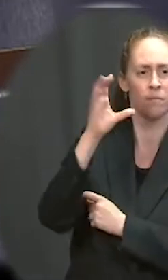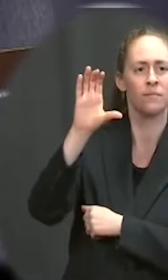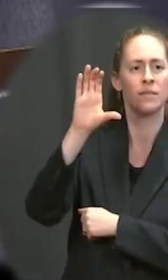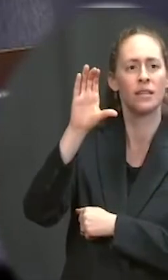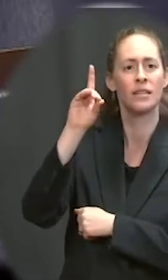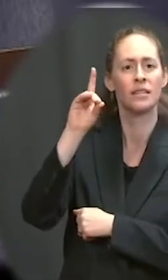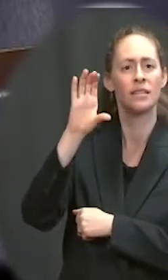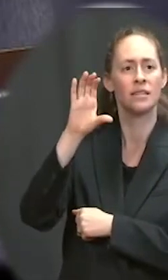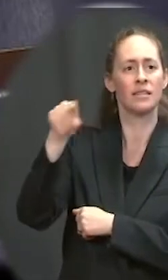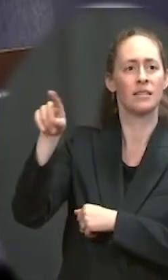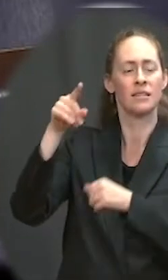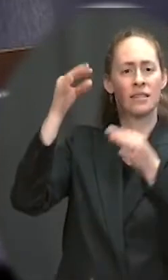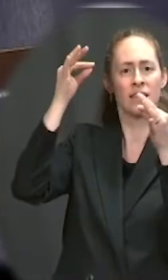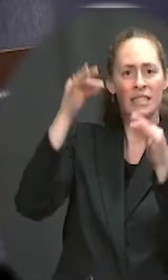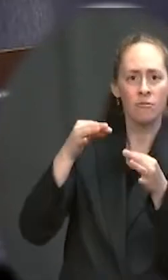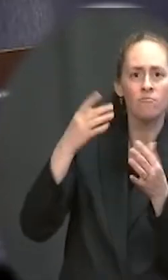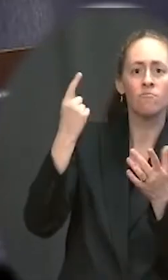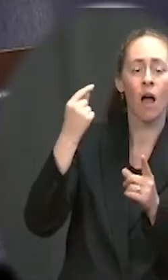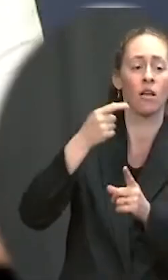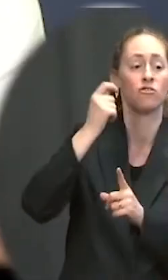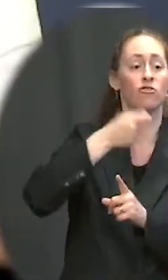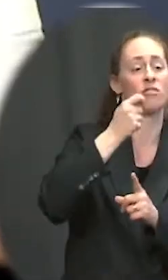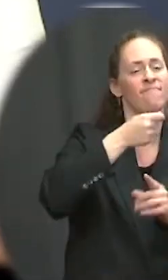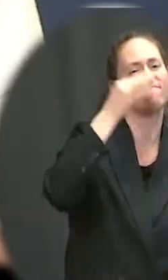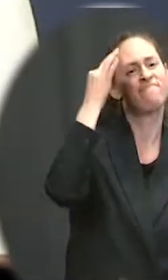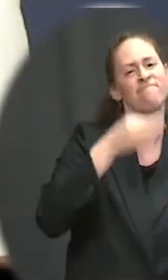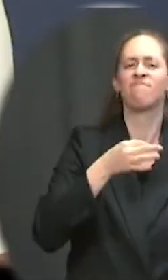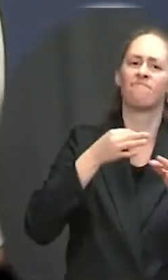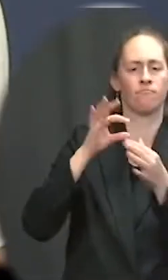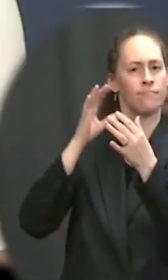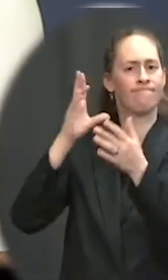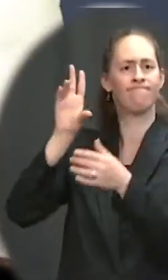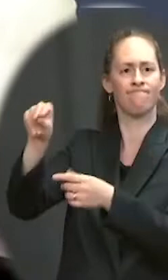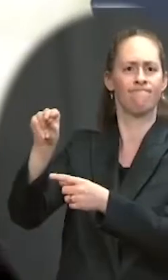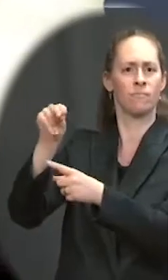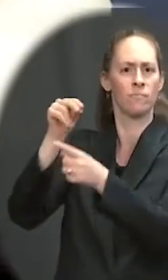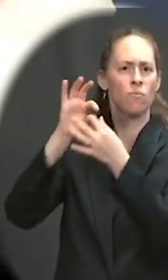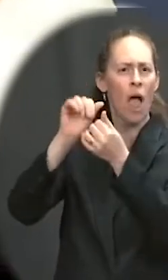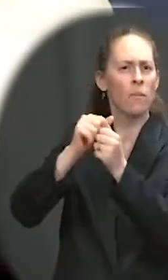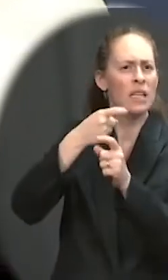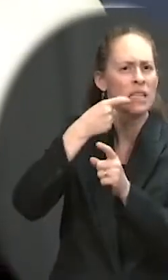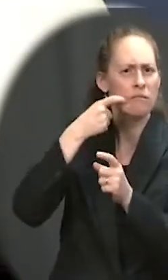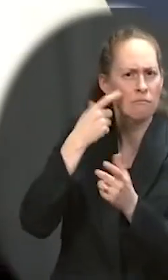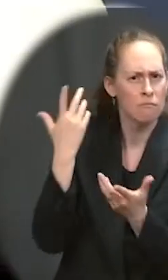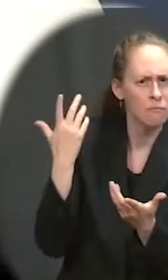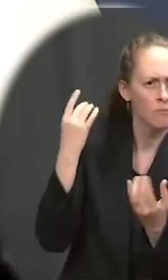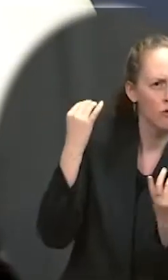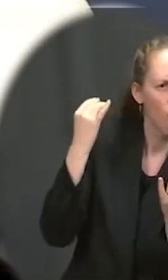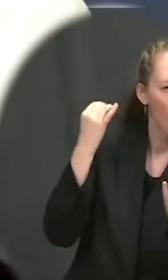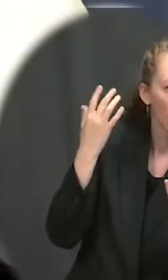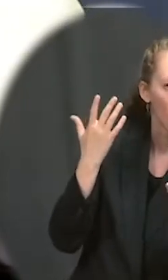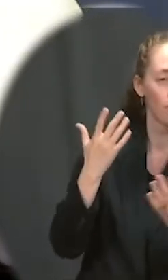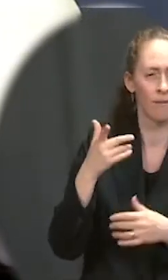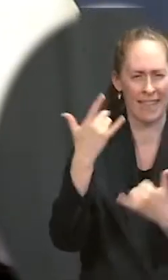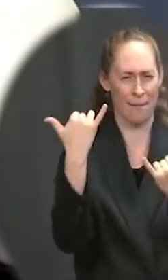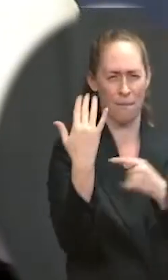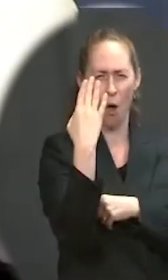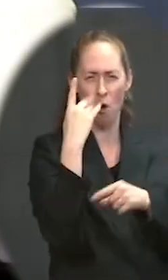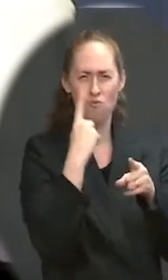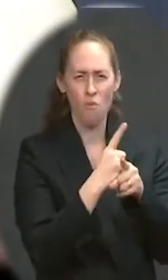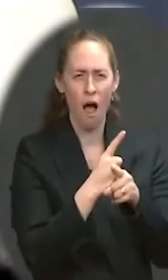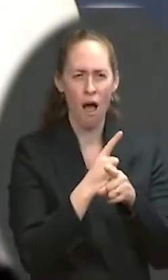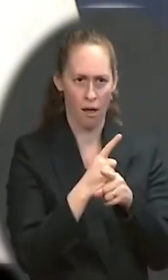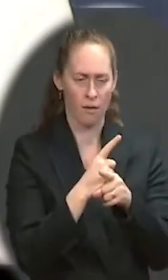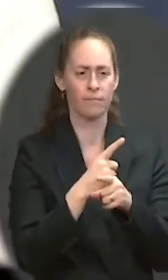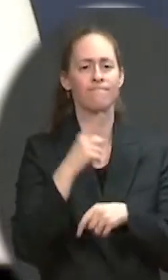plans to appeal, potentially? Ms. Yes, I do. We understand that this just happened, as you alluded to, this morning. We understand the Department of Justice is reviewing